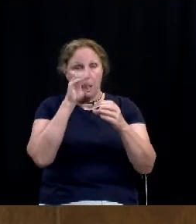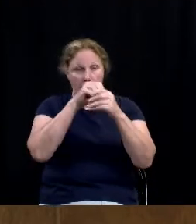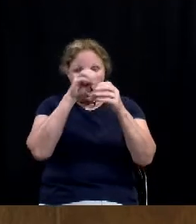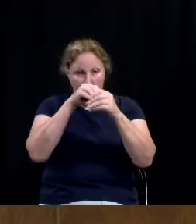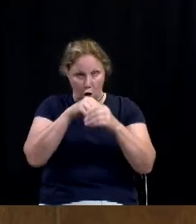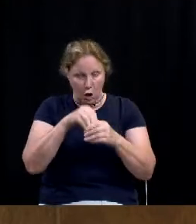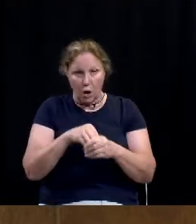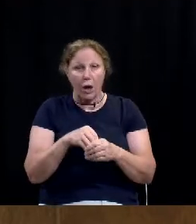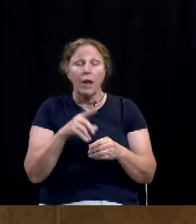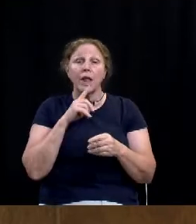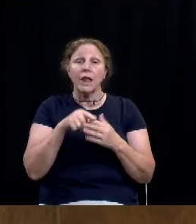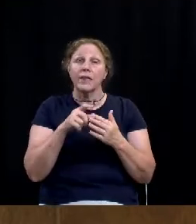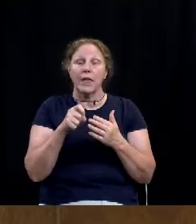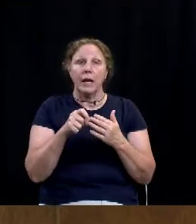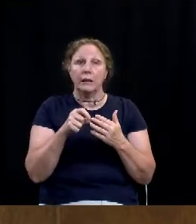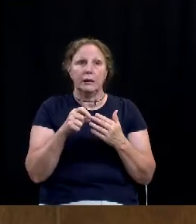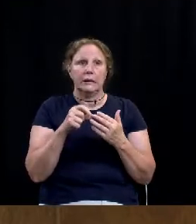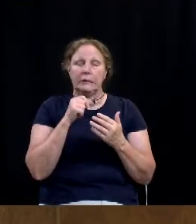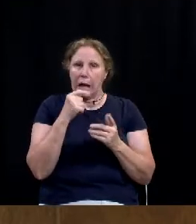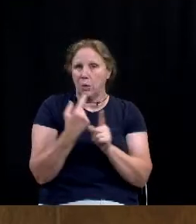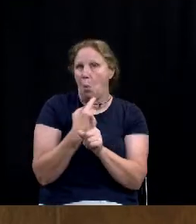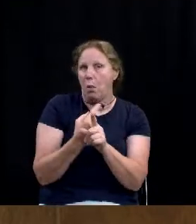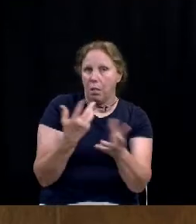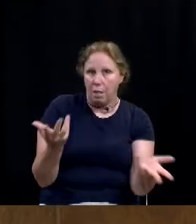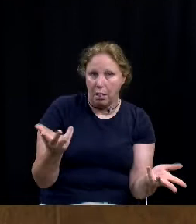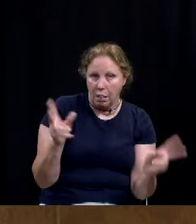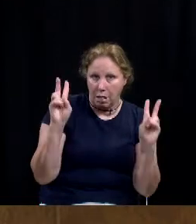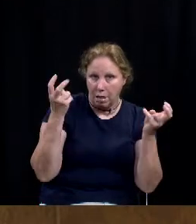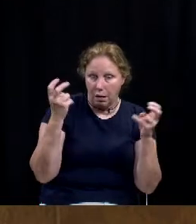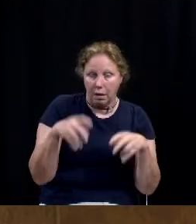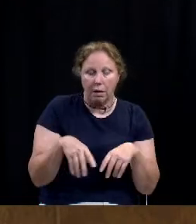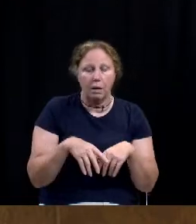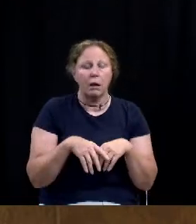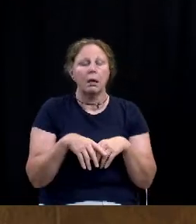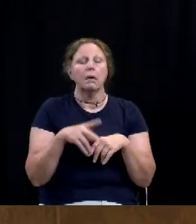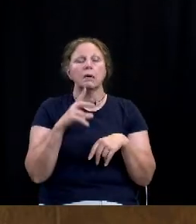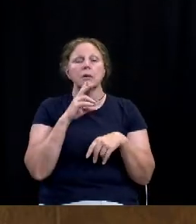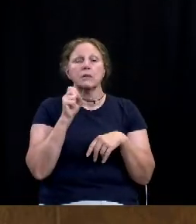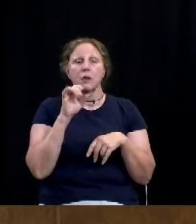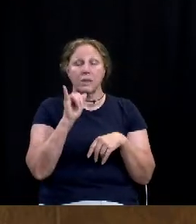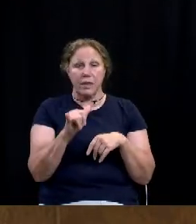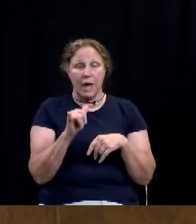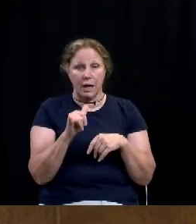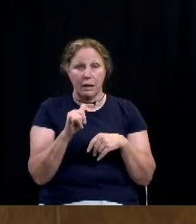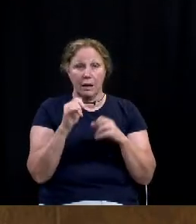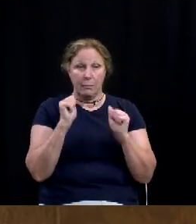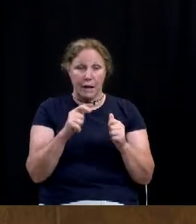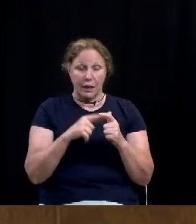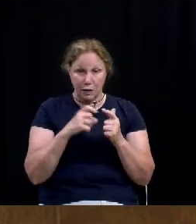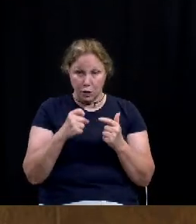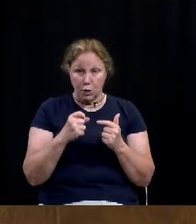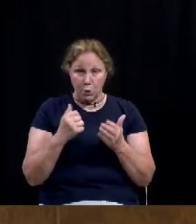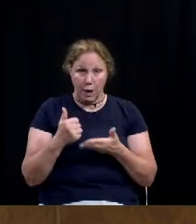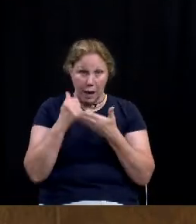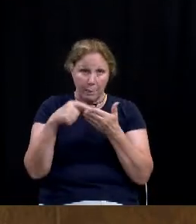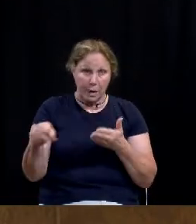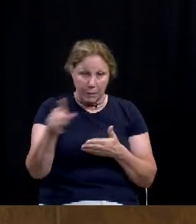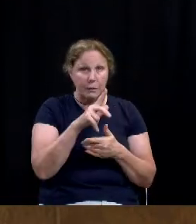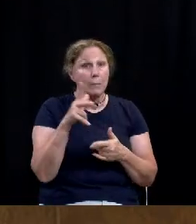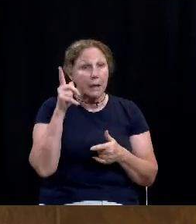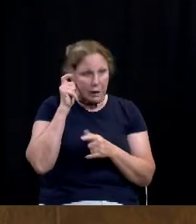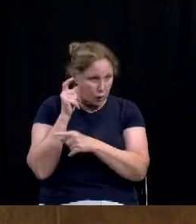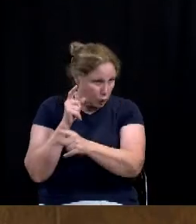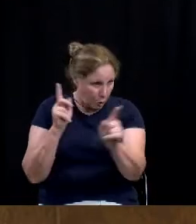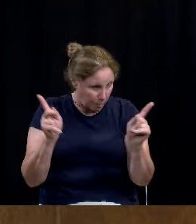atypical for this kind of thing. And I think that that level of accommodation speaks to the fact that we have listened to the